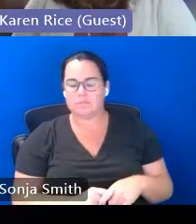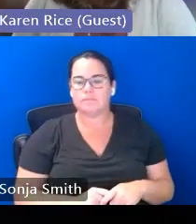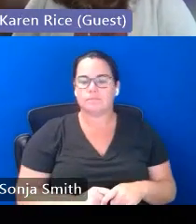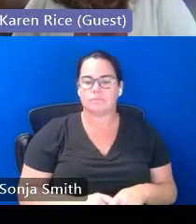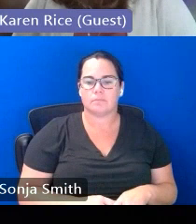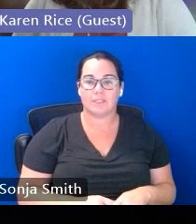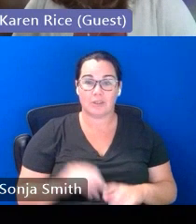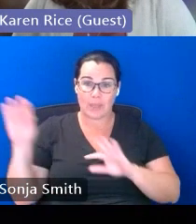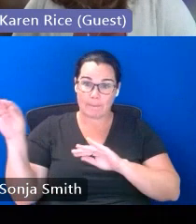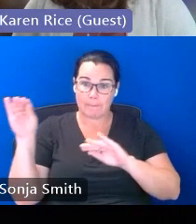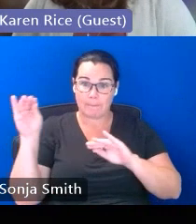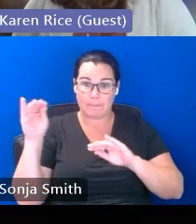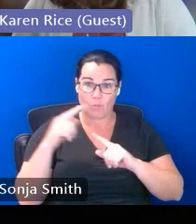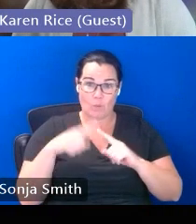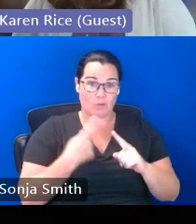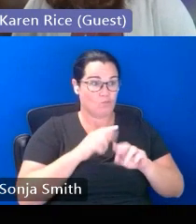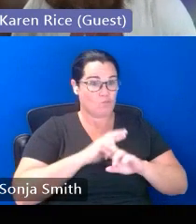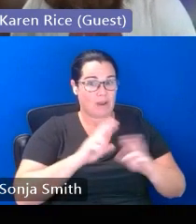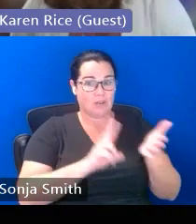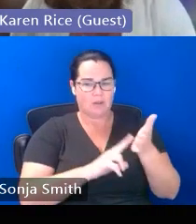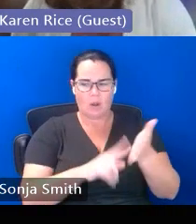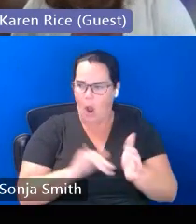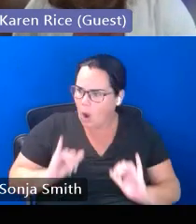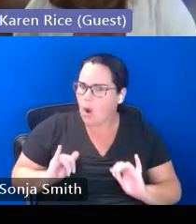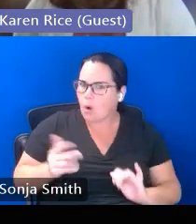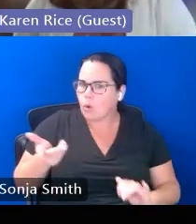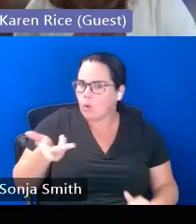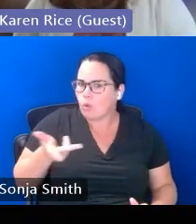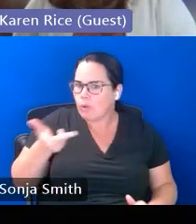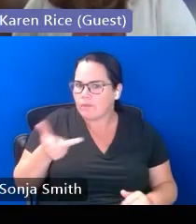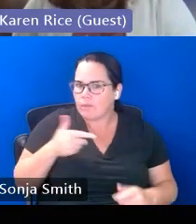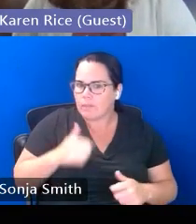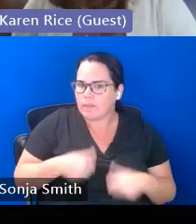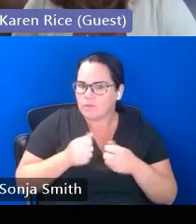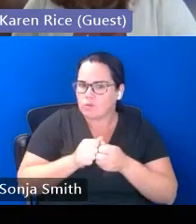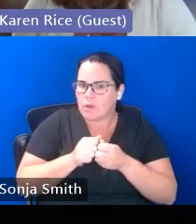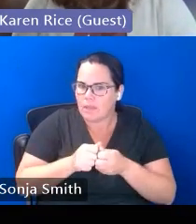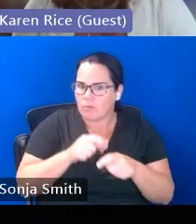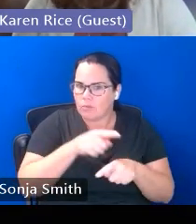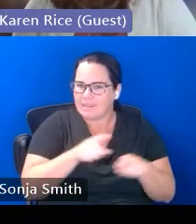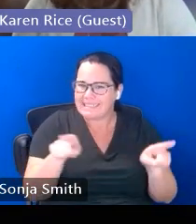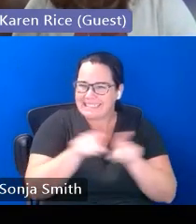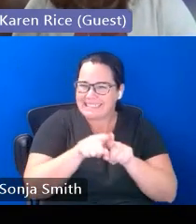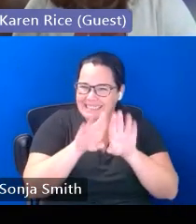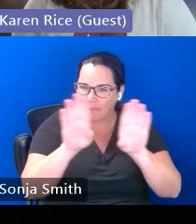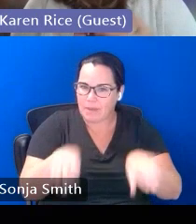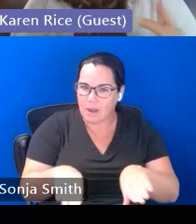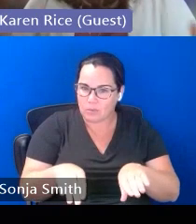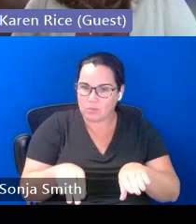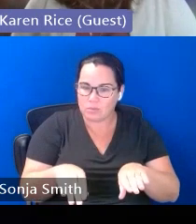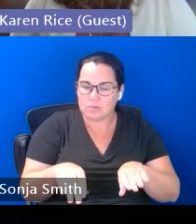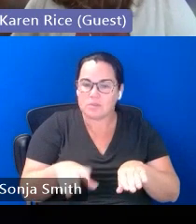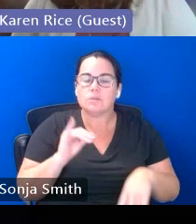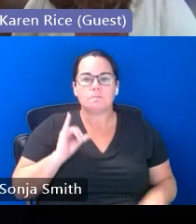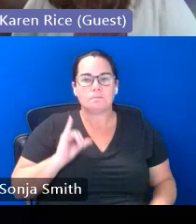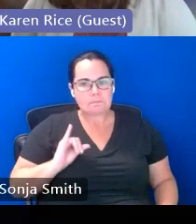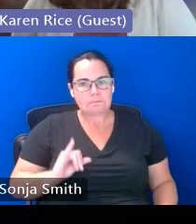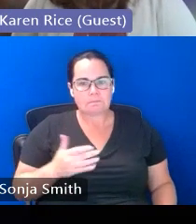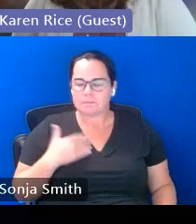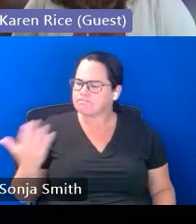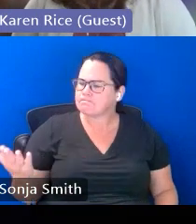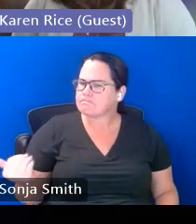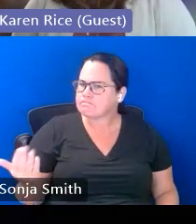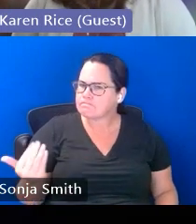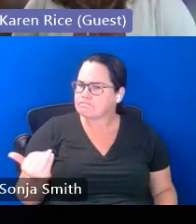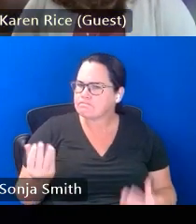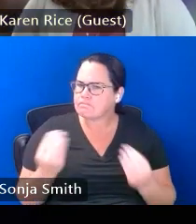when they came to enroll the students we saw oh well there's three families living together in this housing and so of course our first question was well tell us more about your